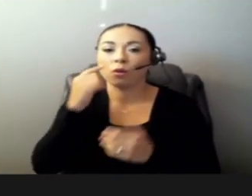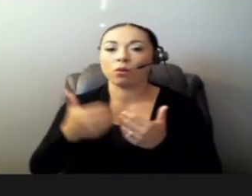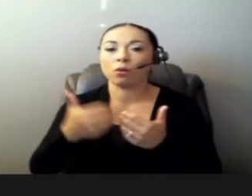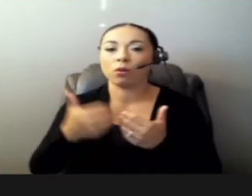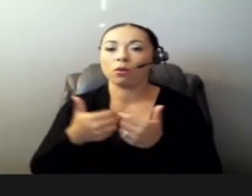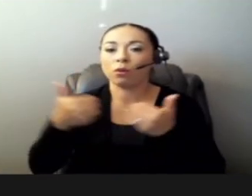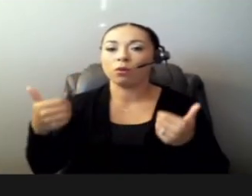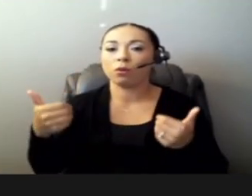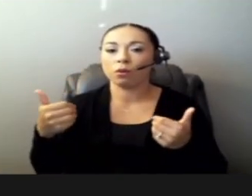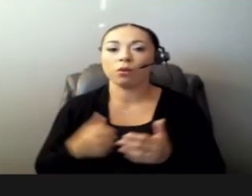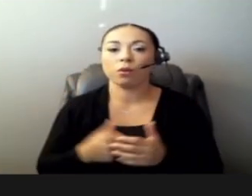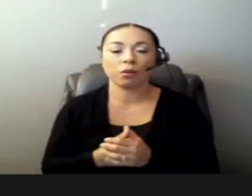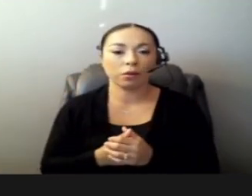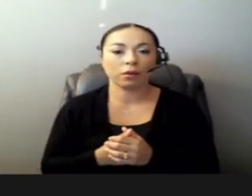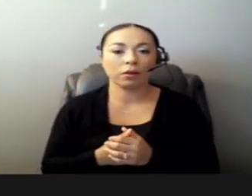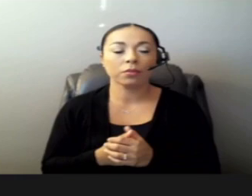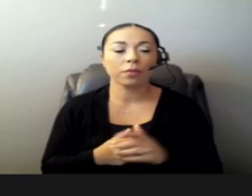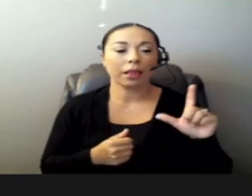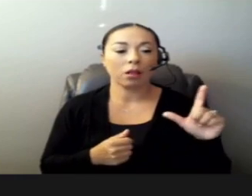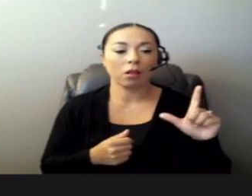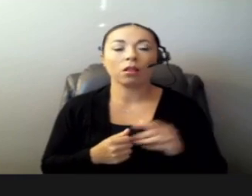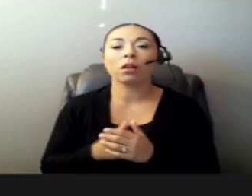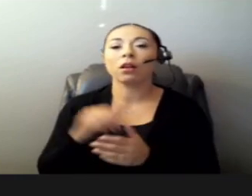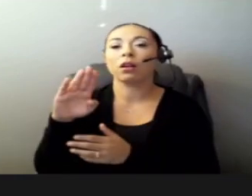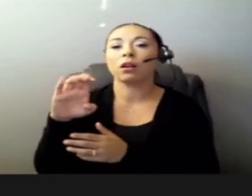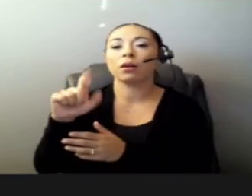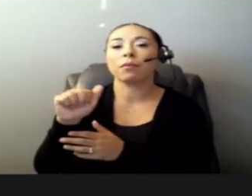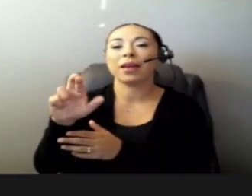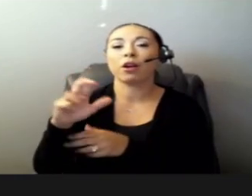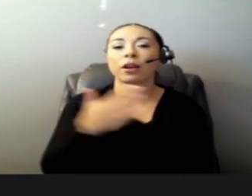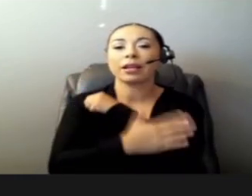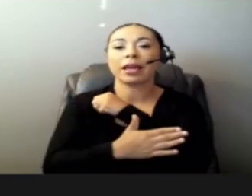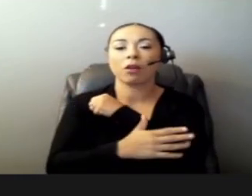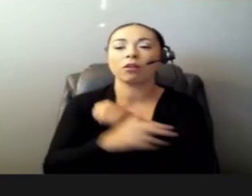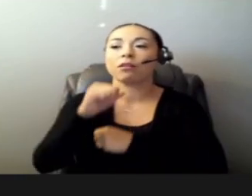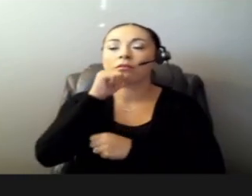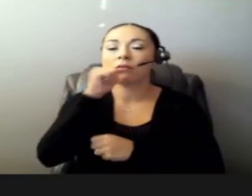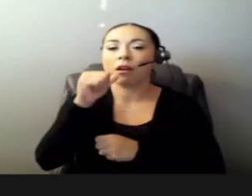L. Bexar County Unincorporated